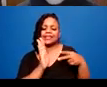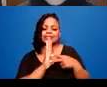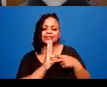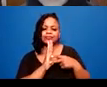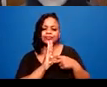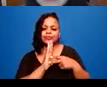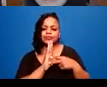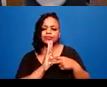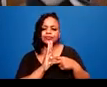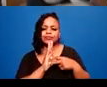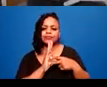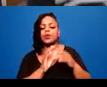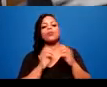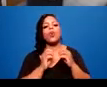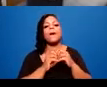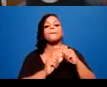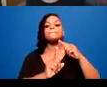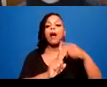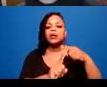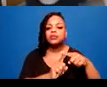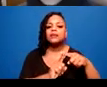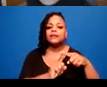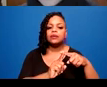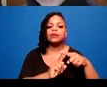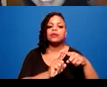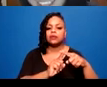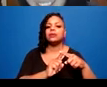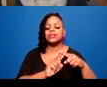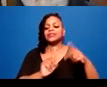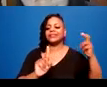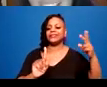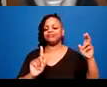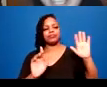that, which is encouraging care.